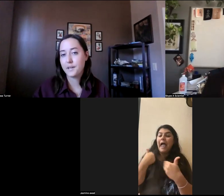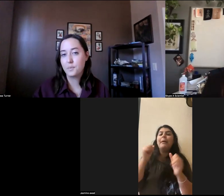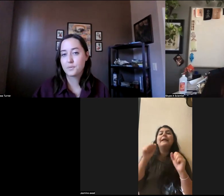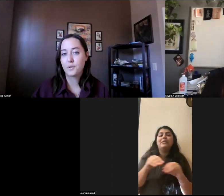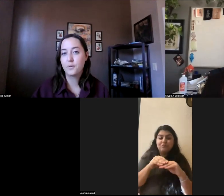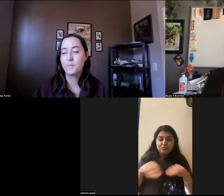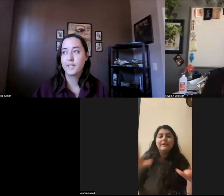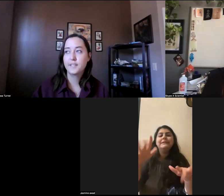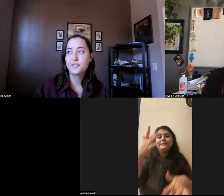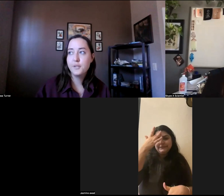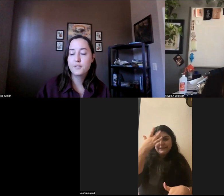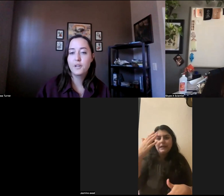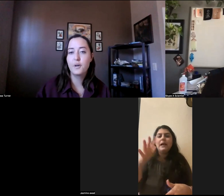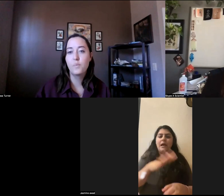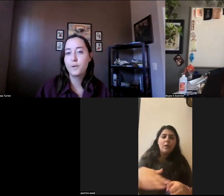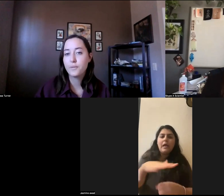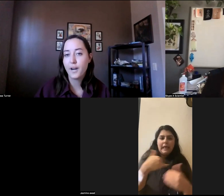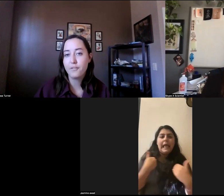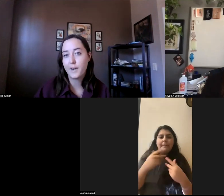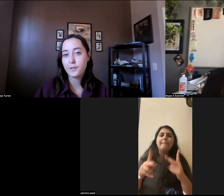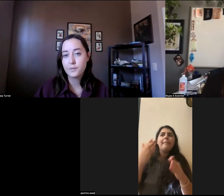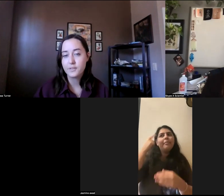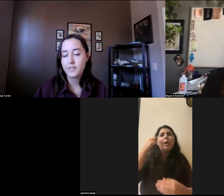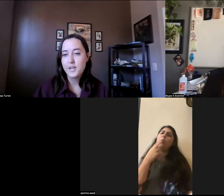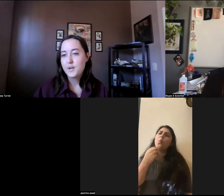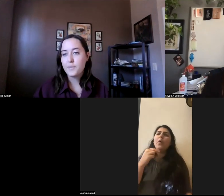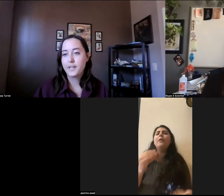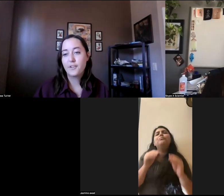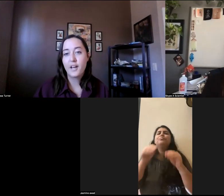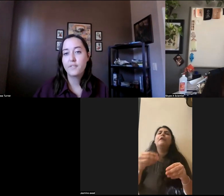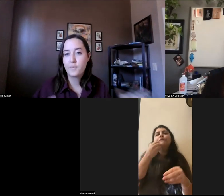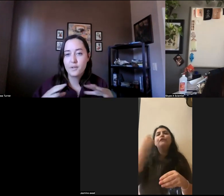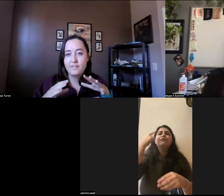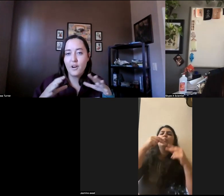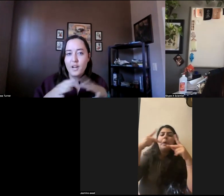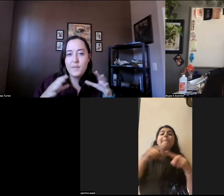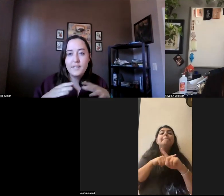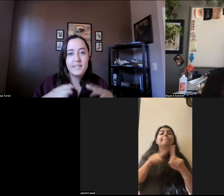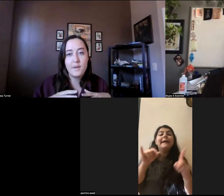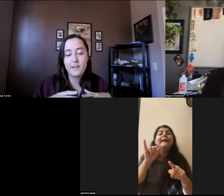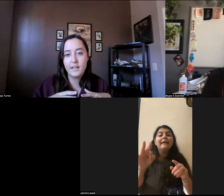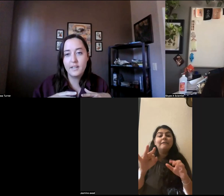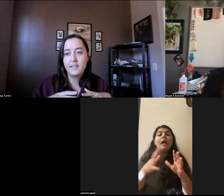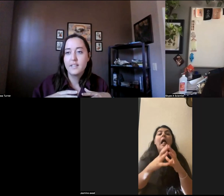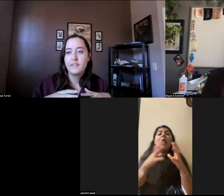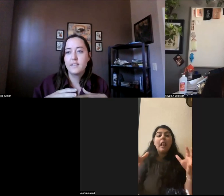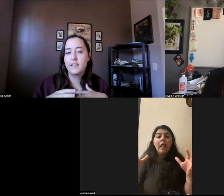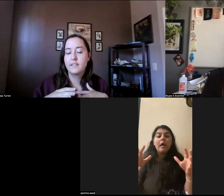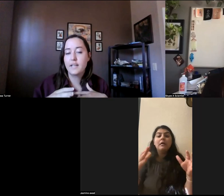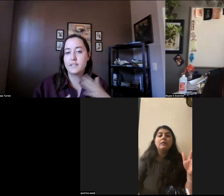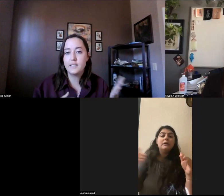amongst the animals. So you may think it's cute to go put food out for raccoons, but if a lot of them are all coming in the same area,